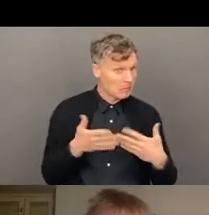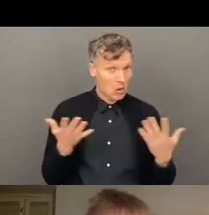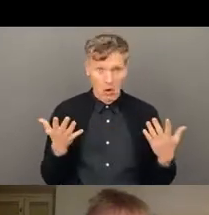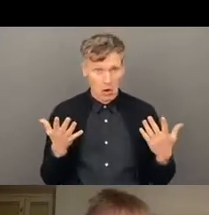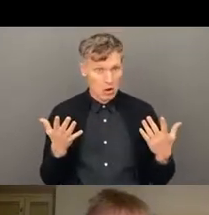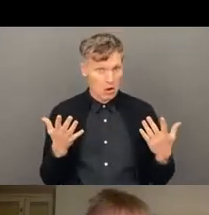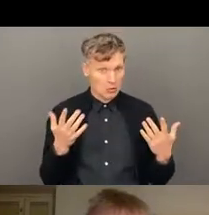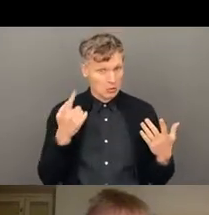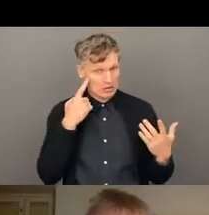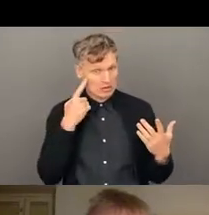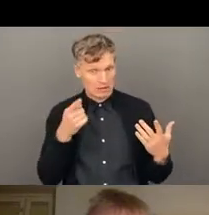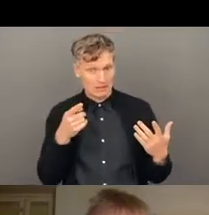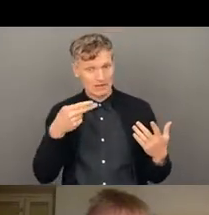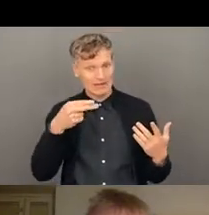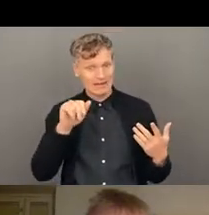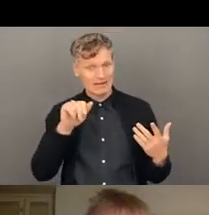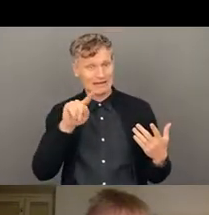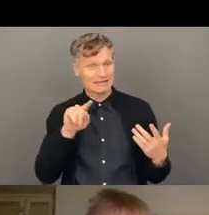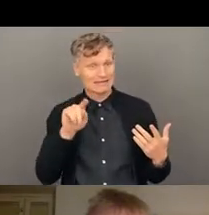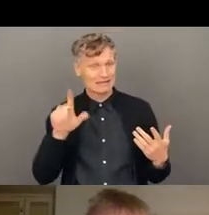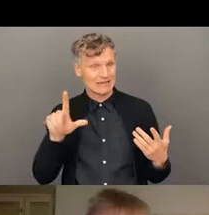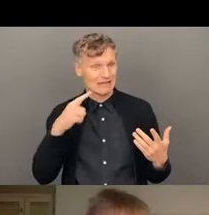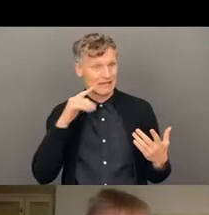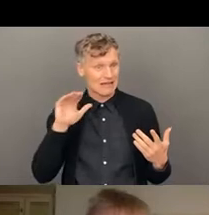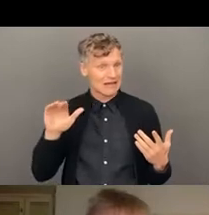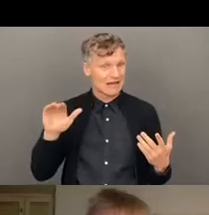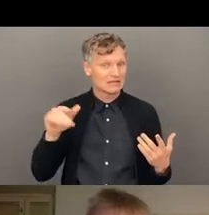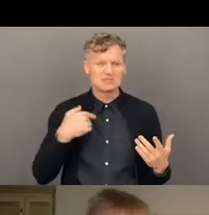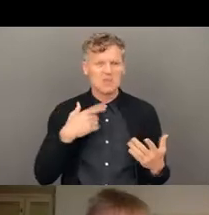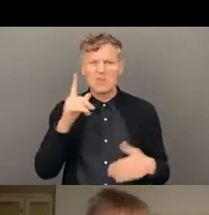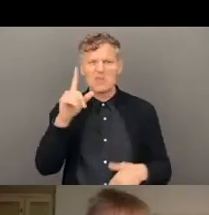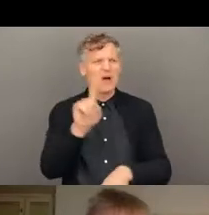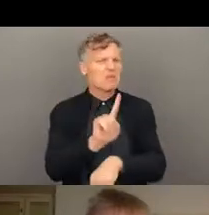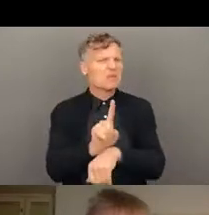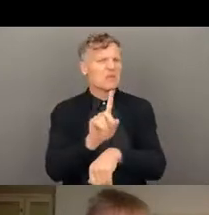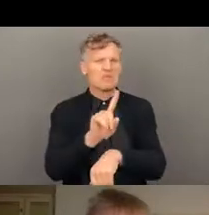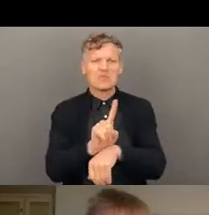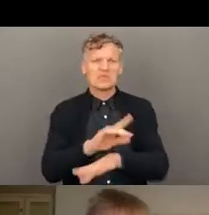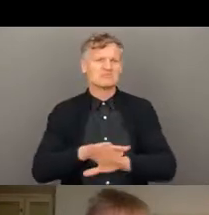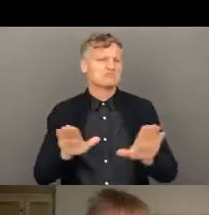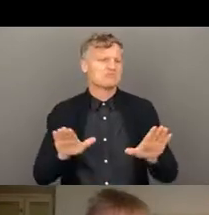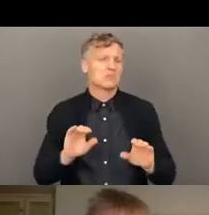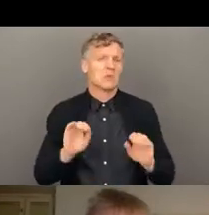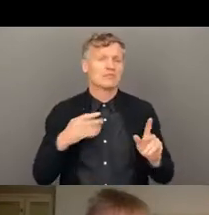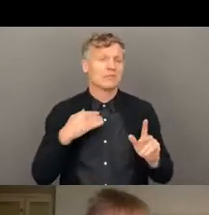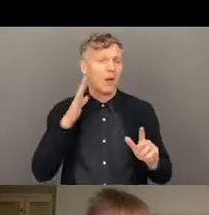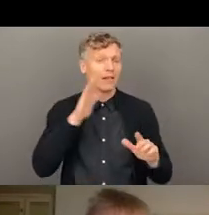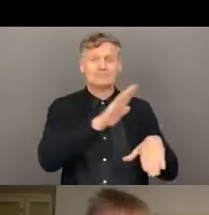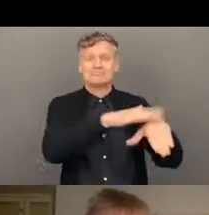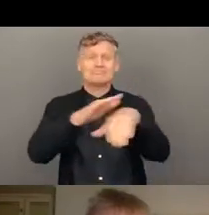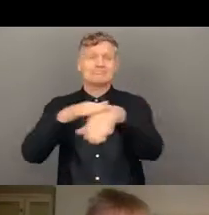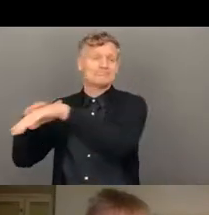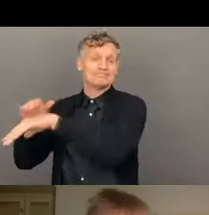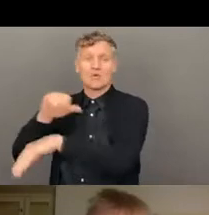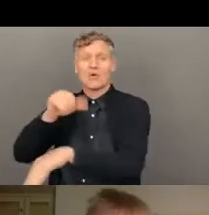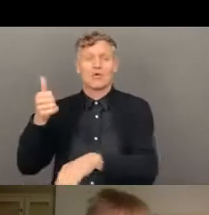Sorry, you're on mute there, Hazel. Sorry, just about a minute more. One minute, I'll just send a message to them. Thank you for that,